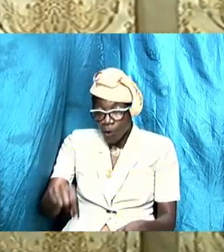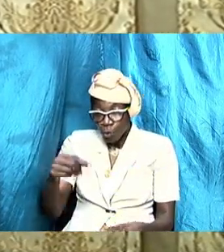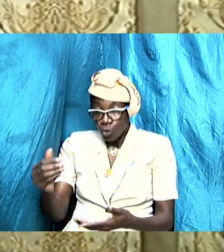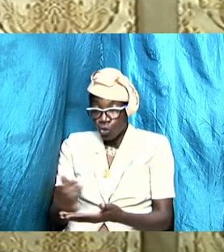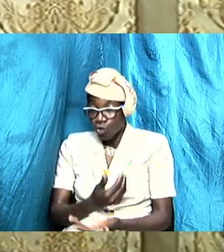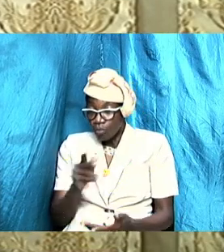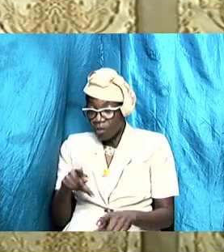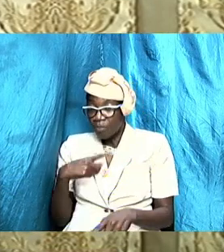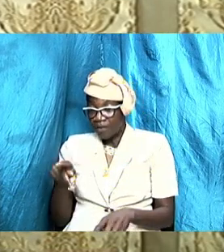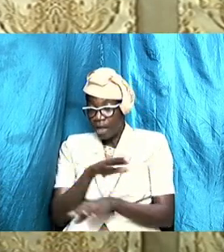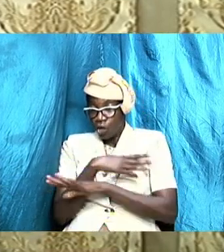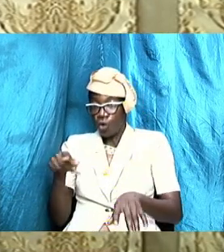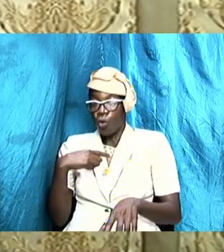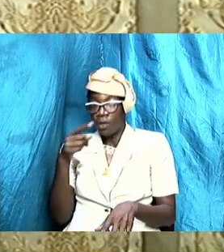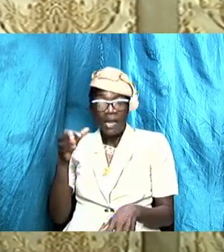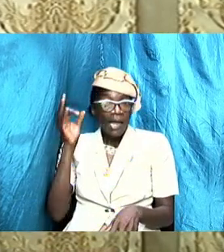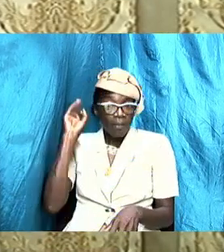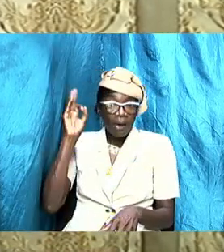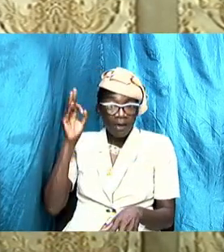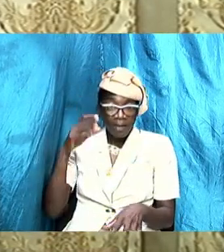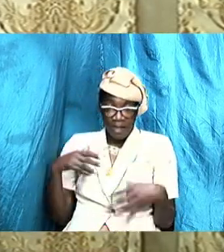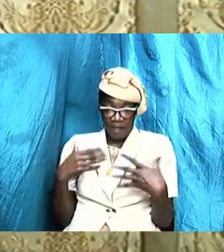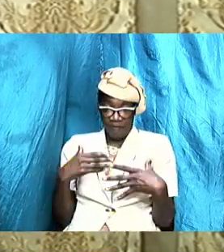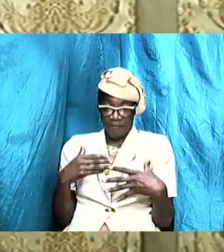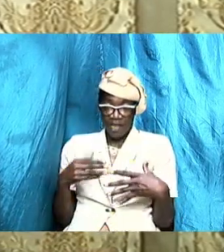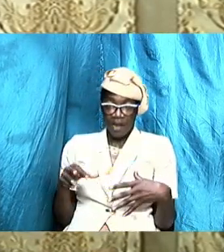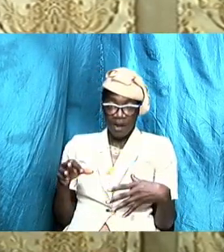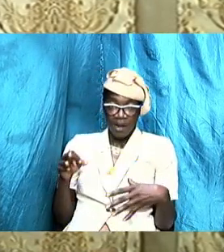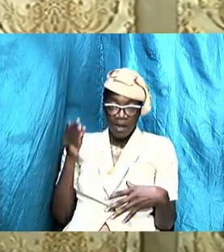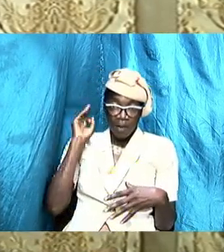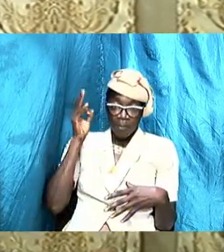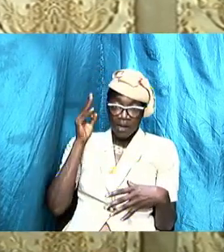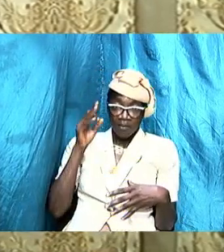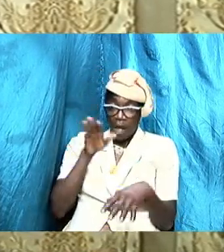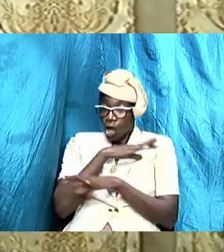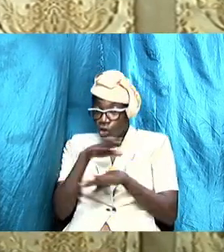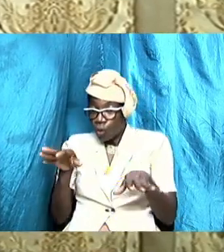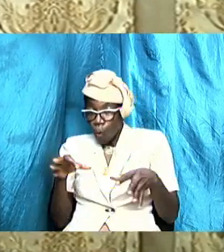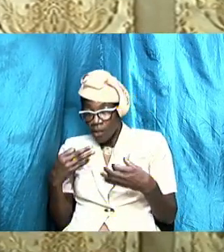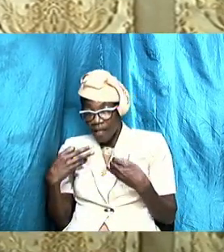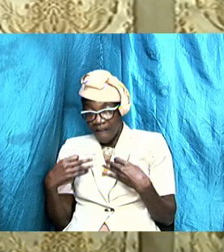pastor that and so they fear pastor and don't fear God